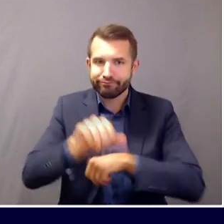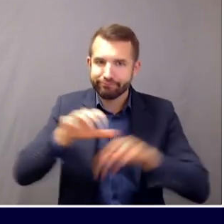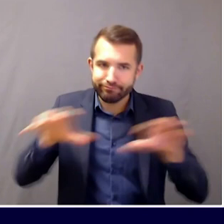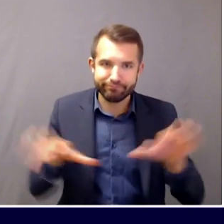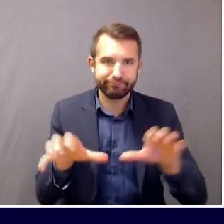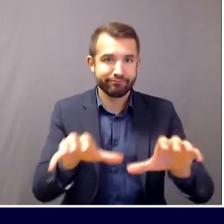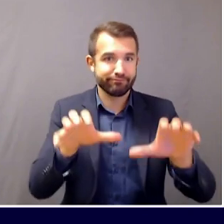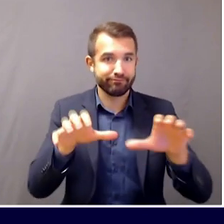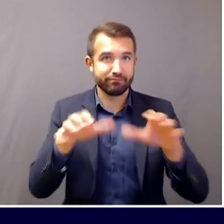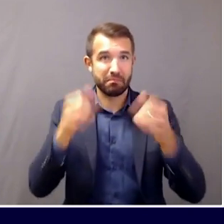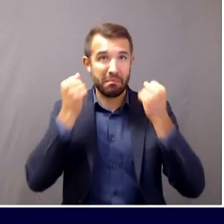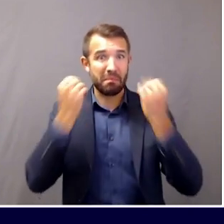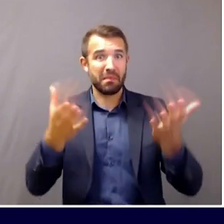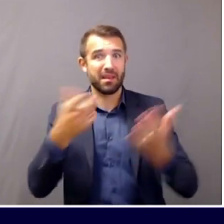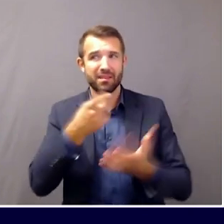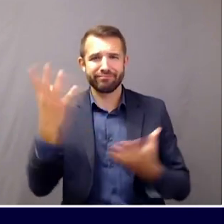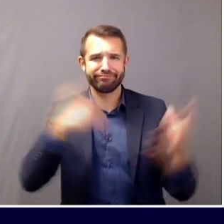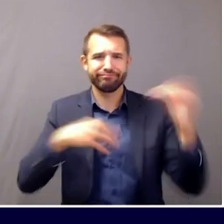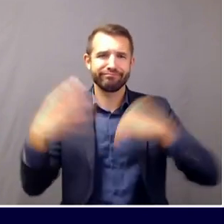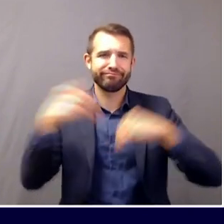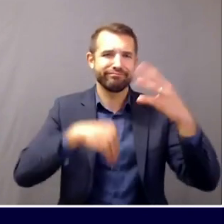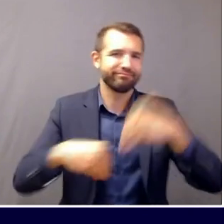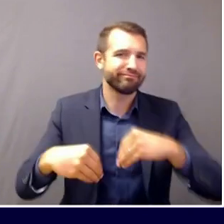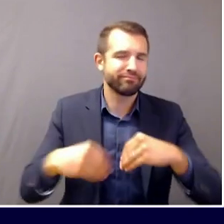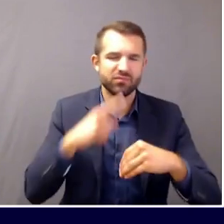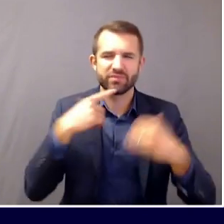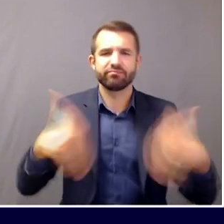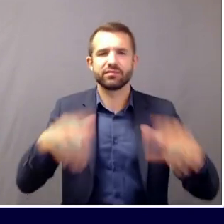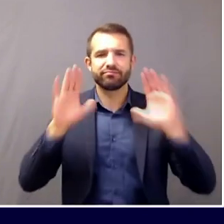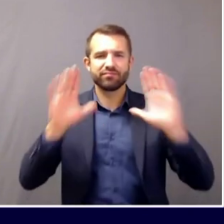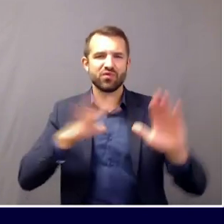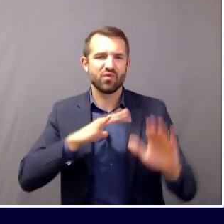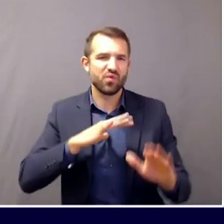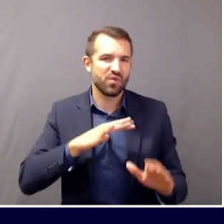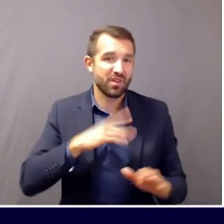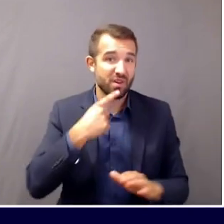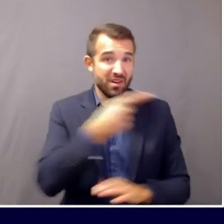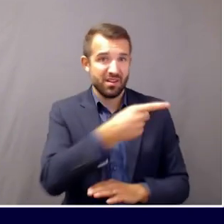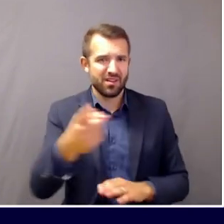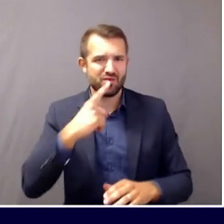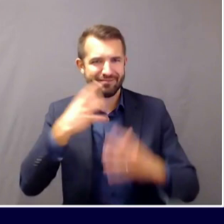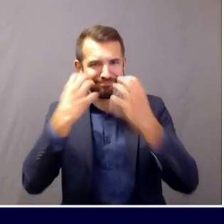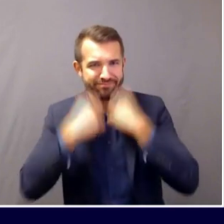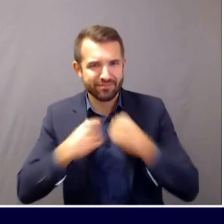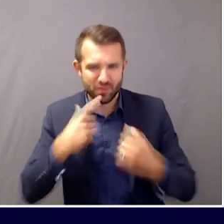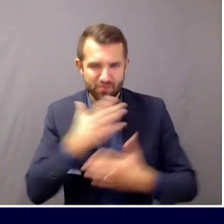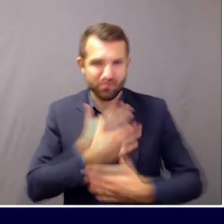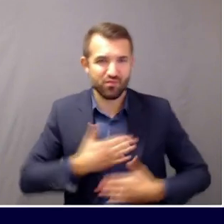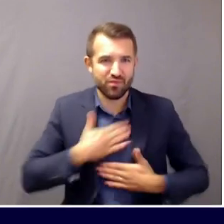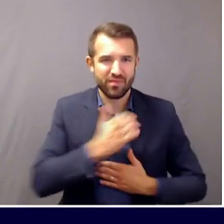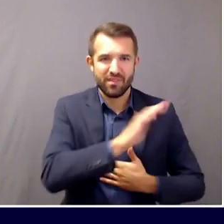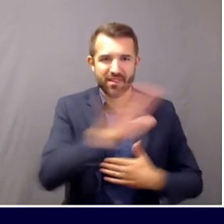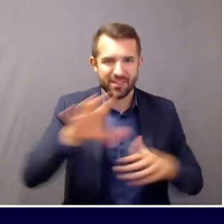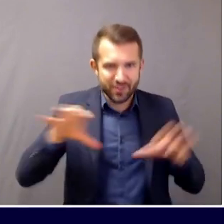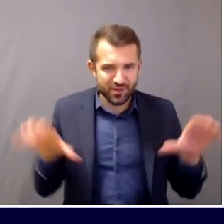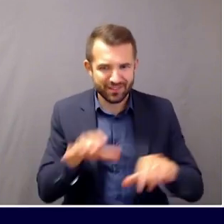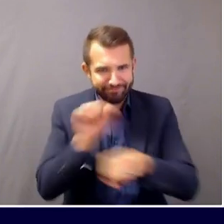partners in local communities shows how much they care. So we really appreciate that extra effort to keep Maine safe.